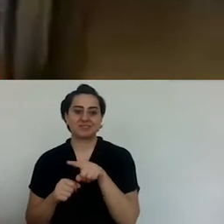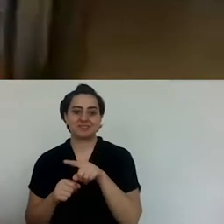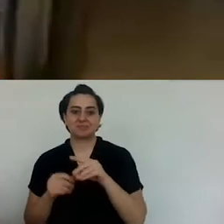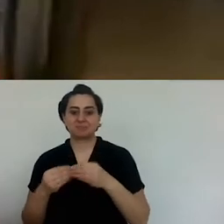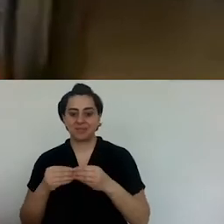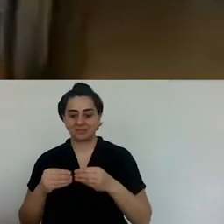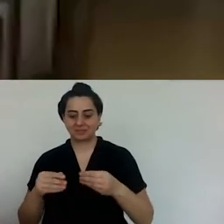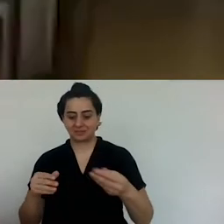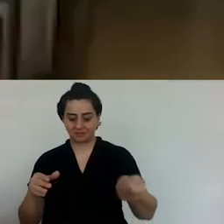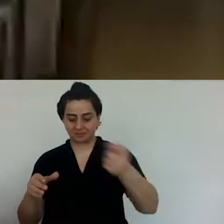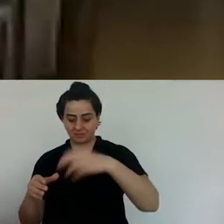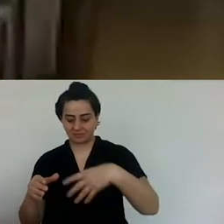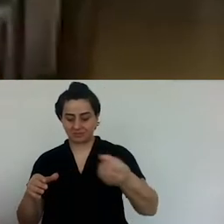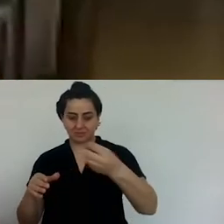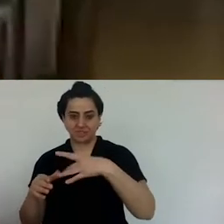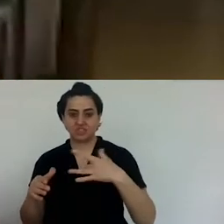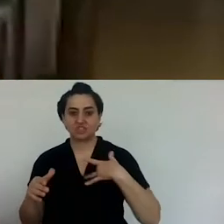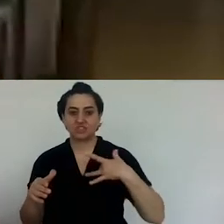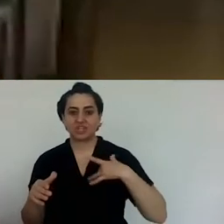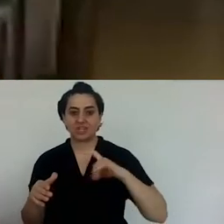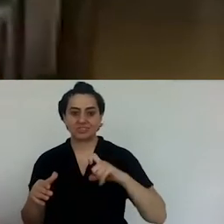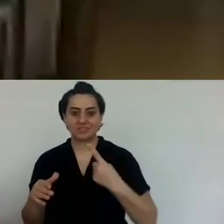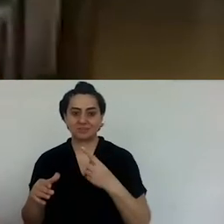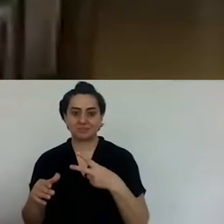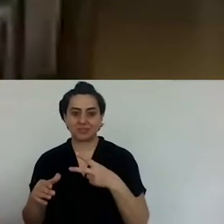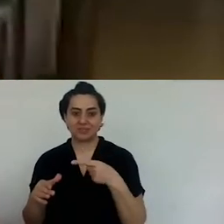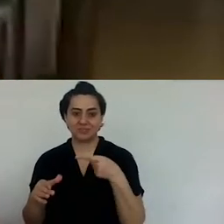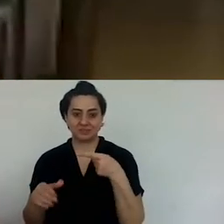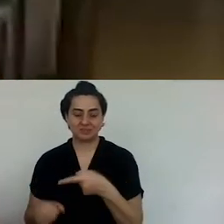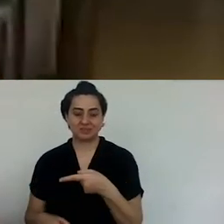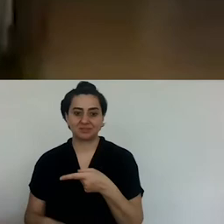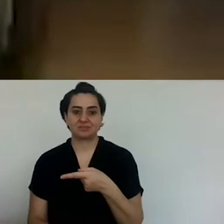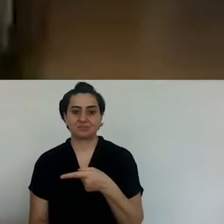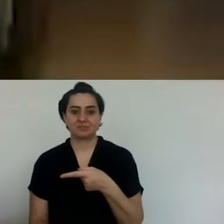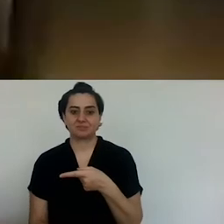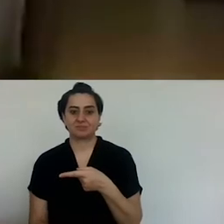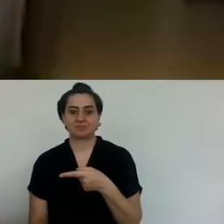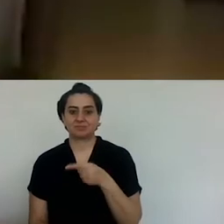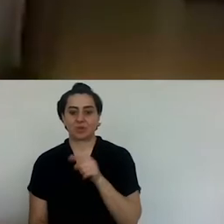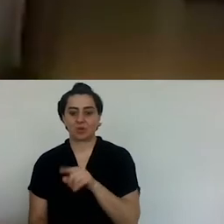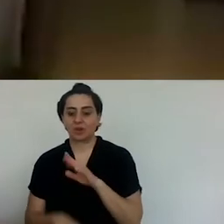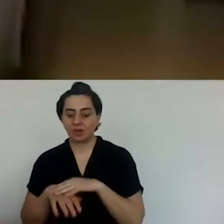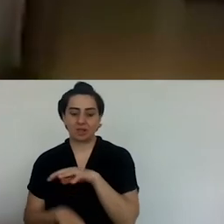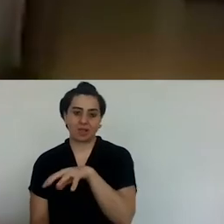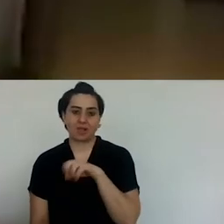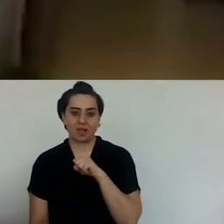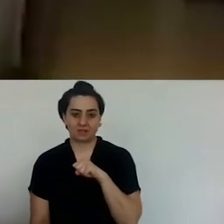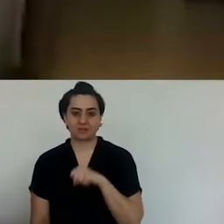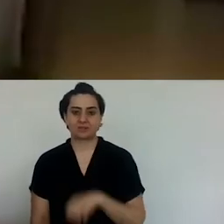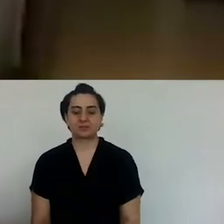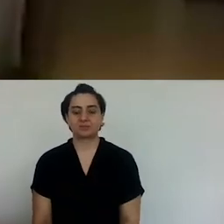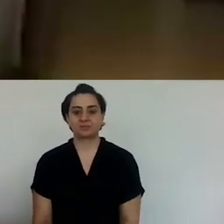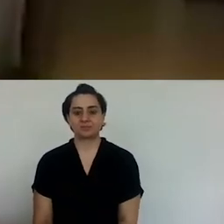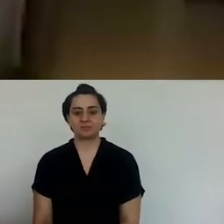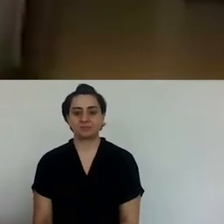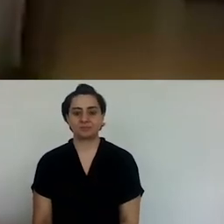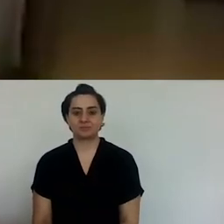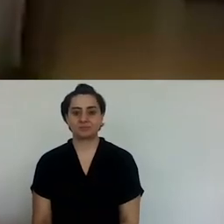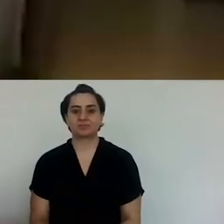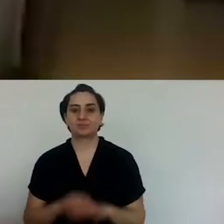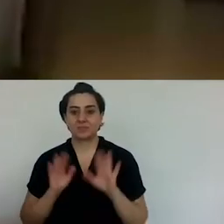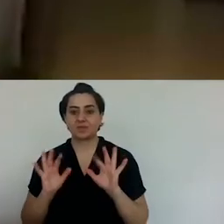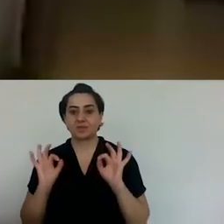fishermen's shops and they would have live fish in plastic